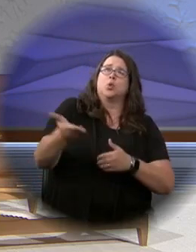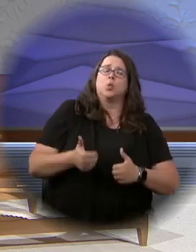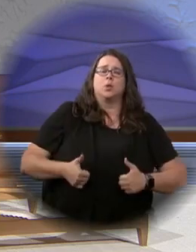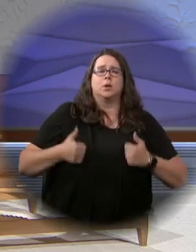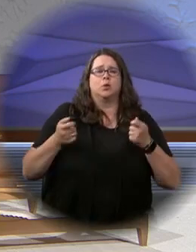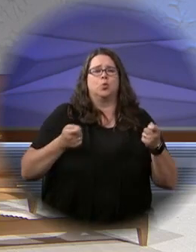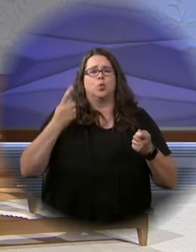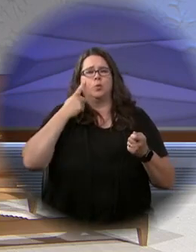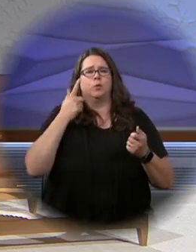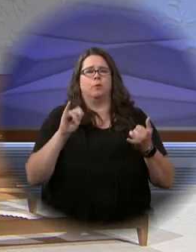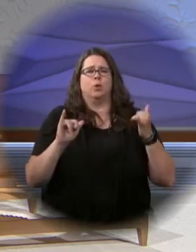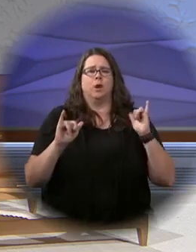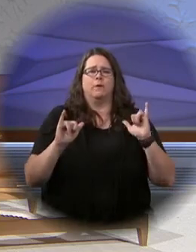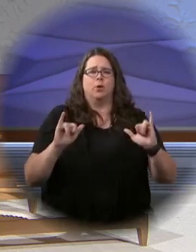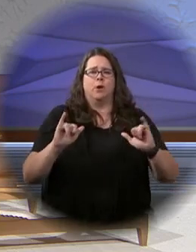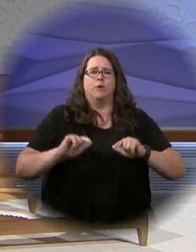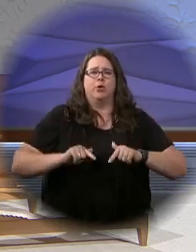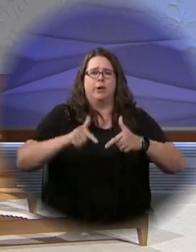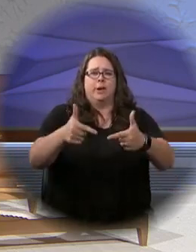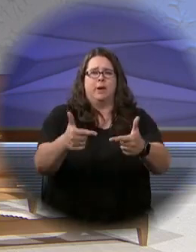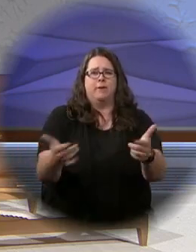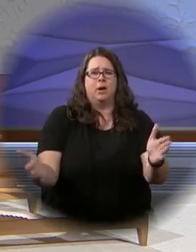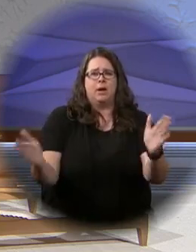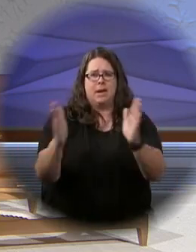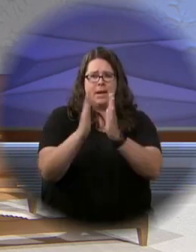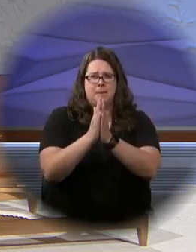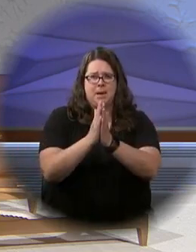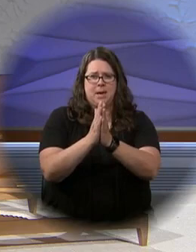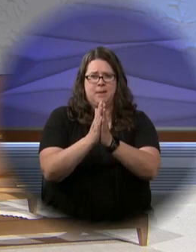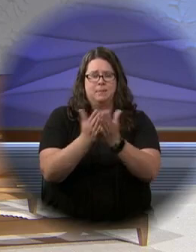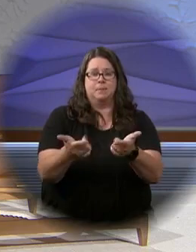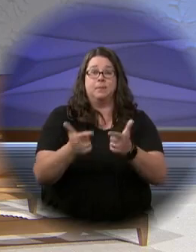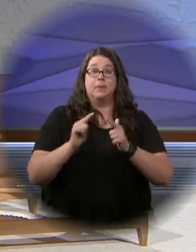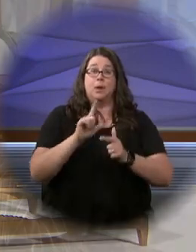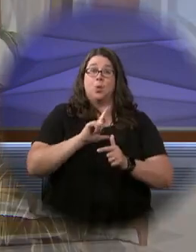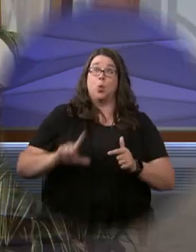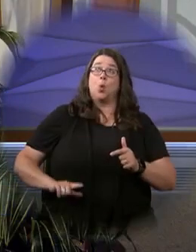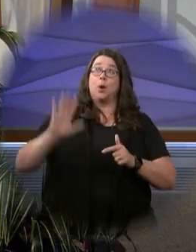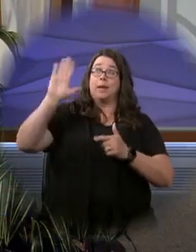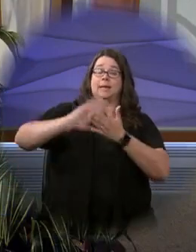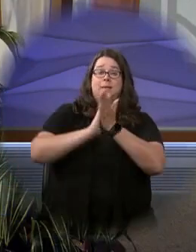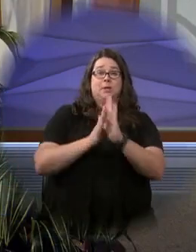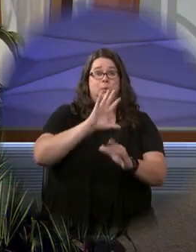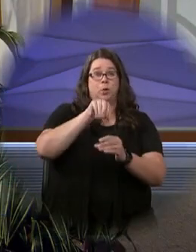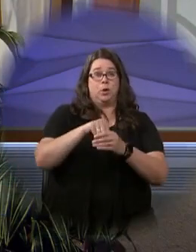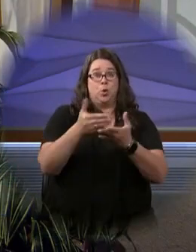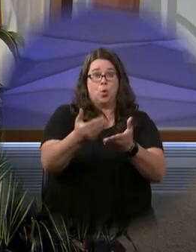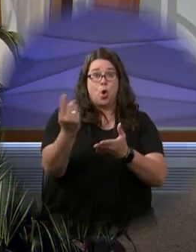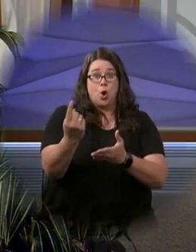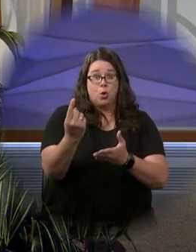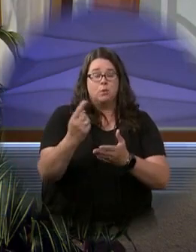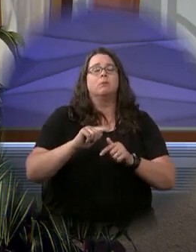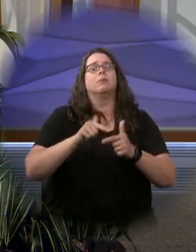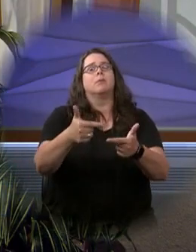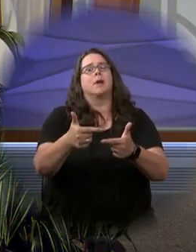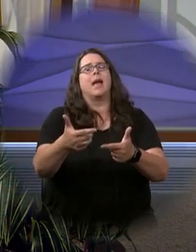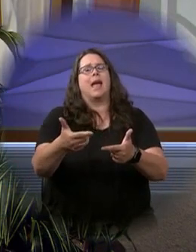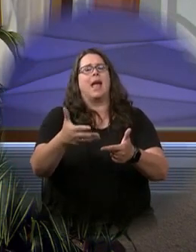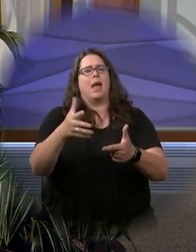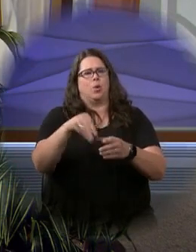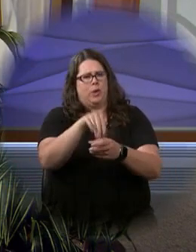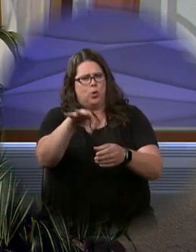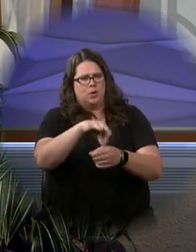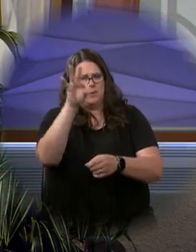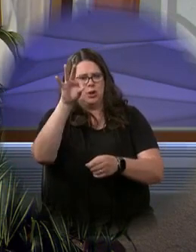accordance with your will, who live and reign forever and ever. Amen. May the peace of the Lord be with you all. And with your